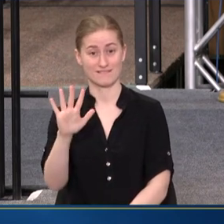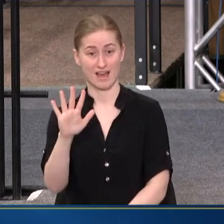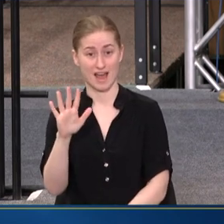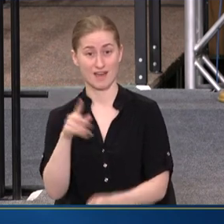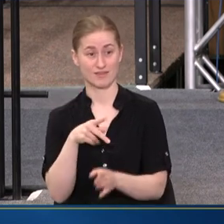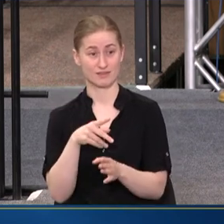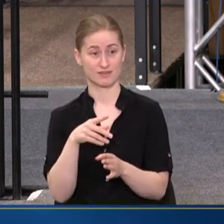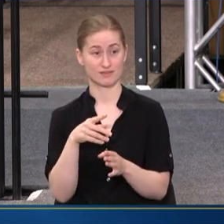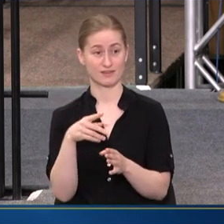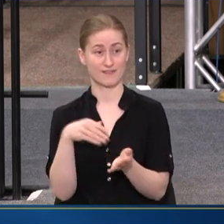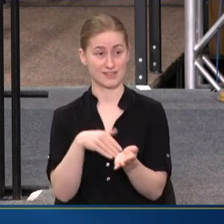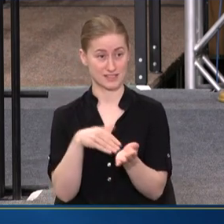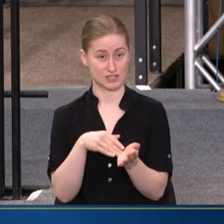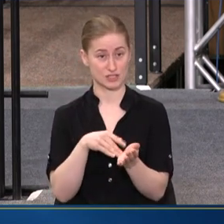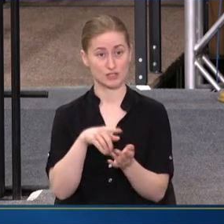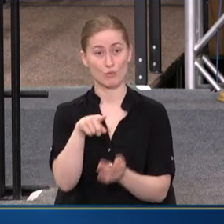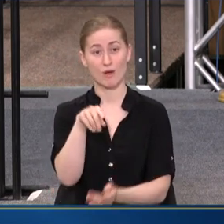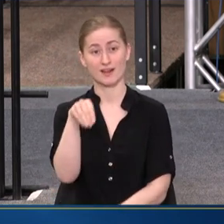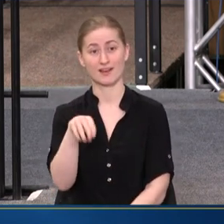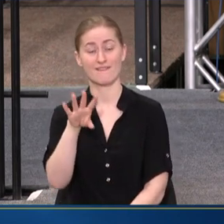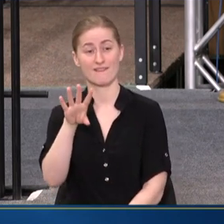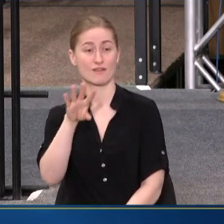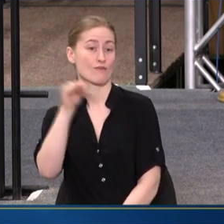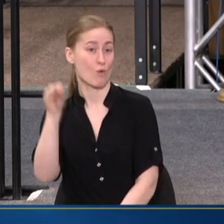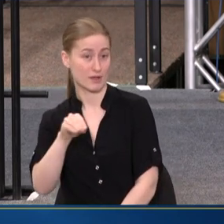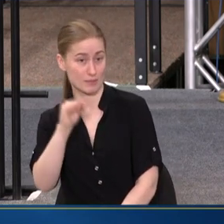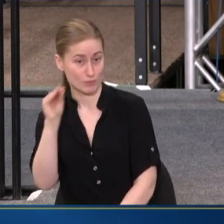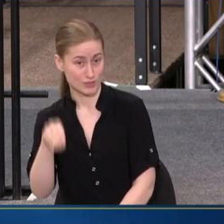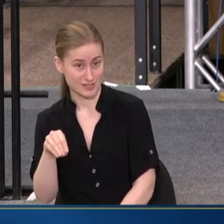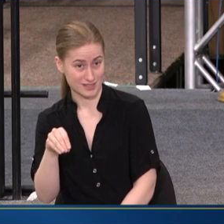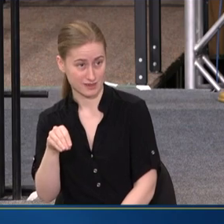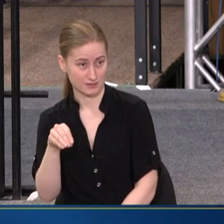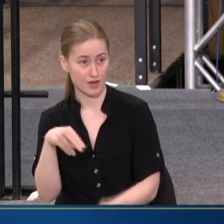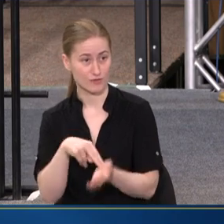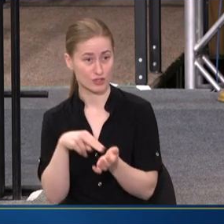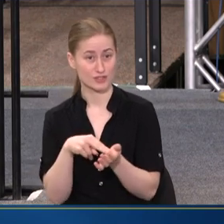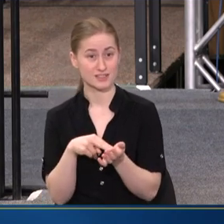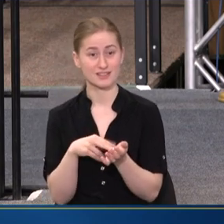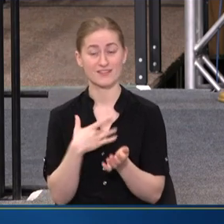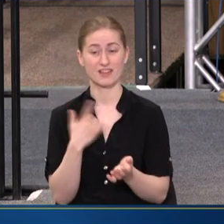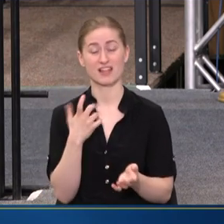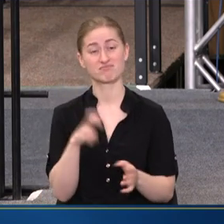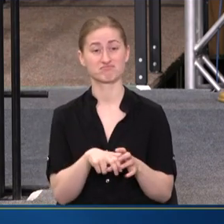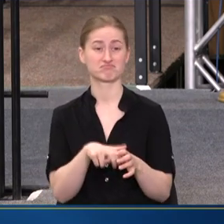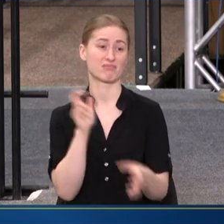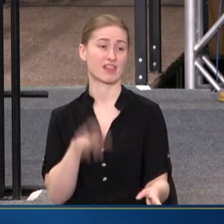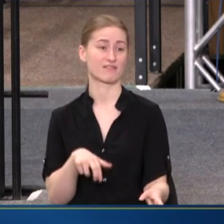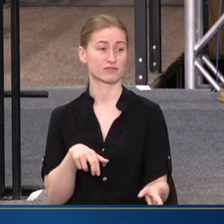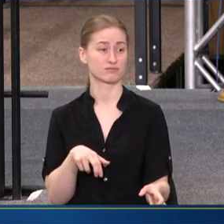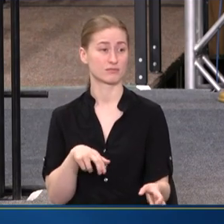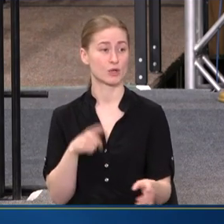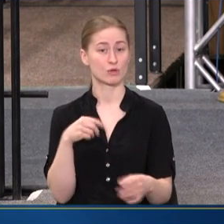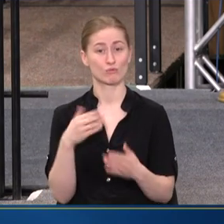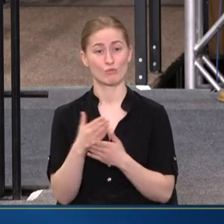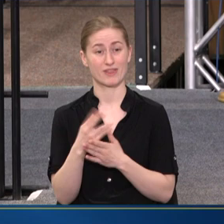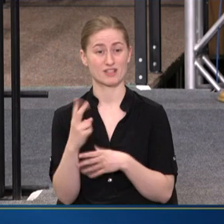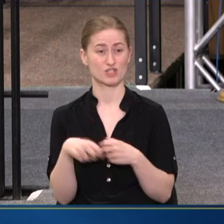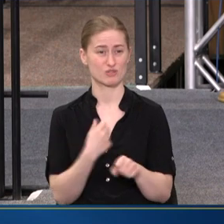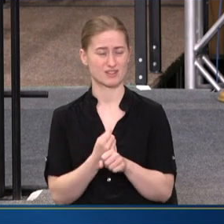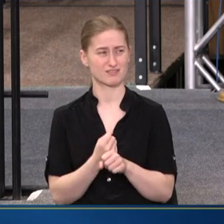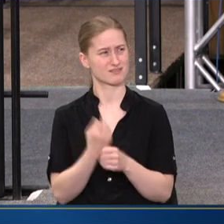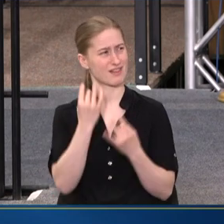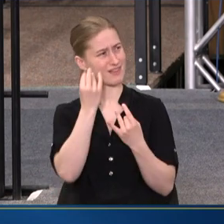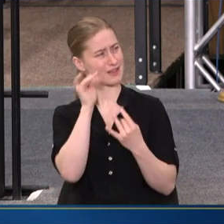% OF NURSES REPORT THAT THEY MIGHT LEAVE THEIR CURRENT PRACTICE IN THE NEXT TWO YEARS. JUST SIT WITH THAT